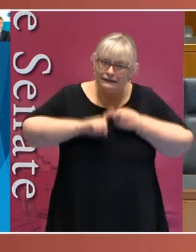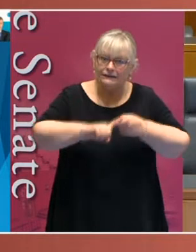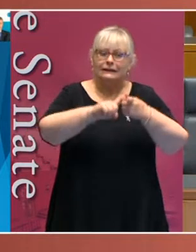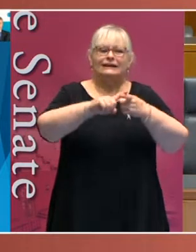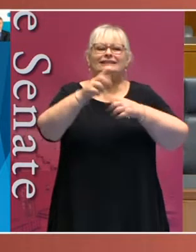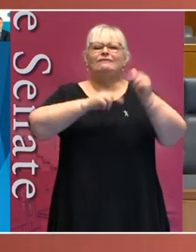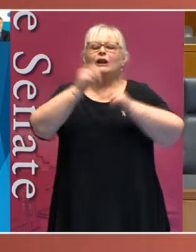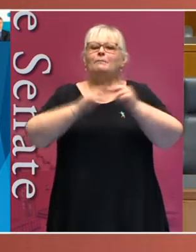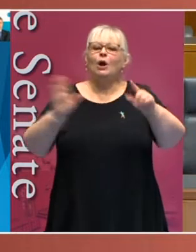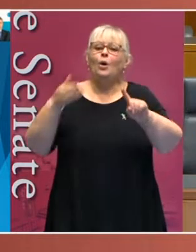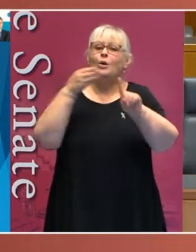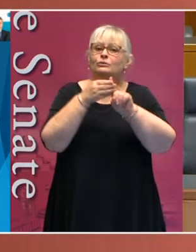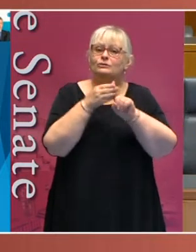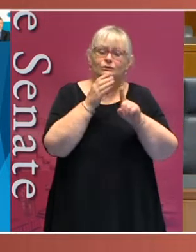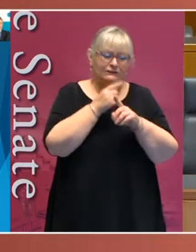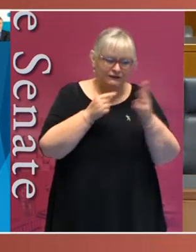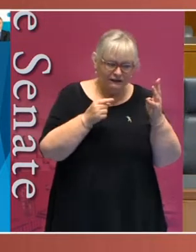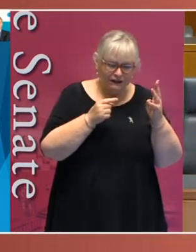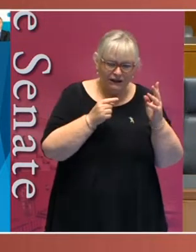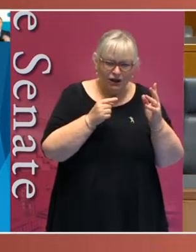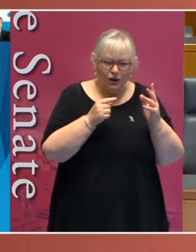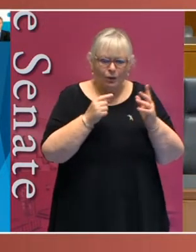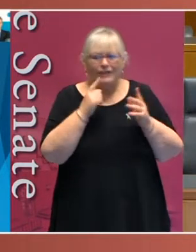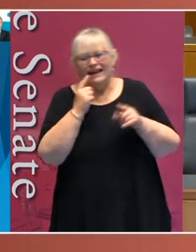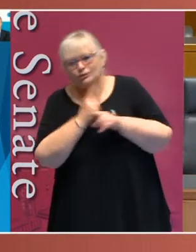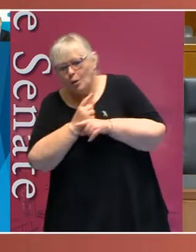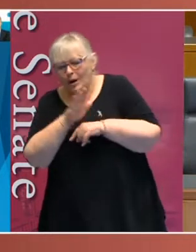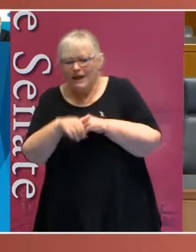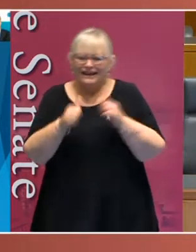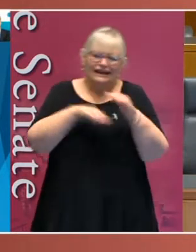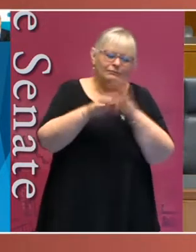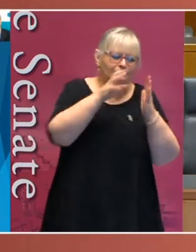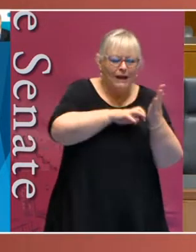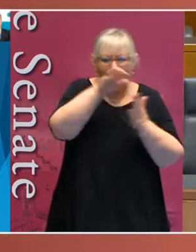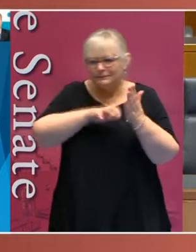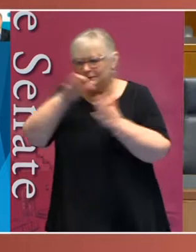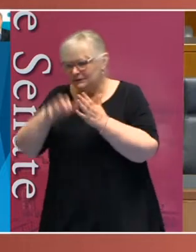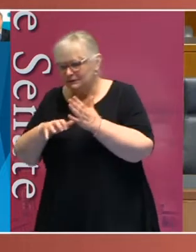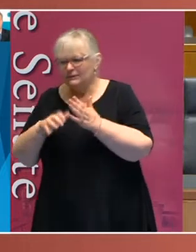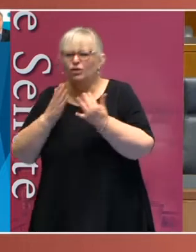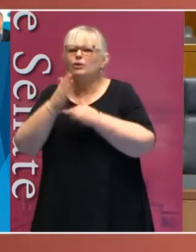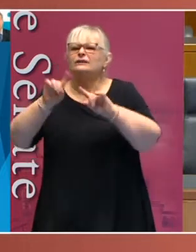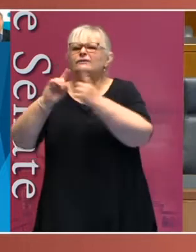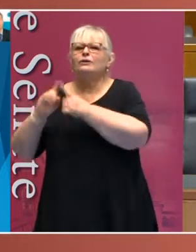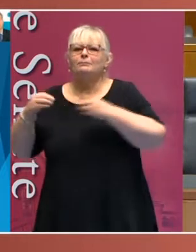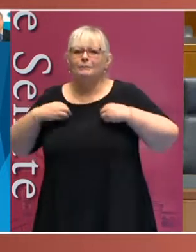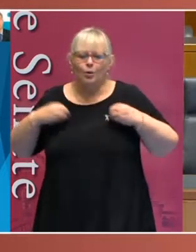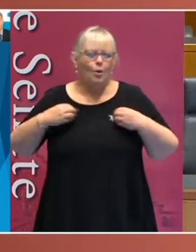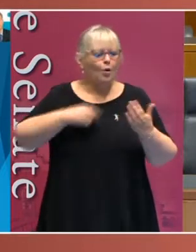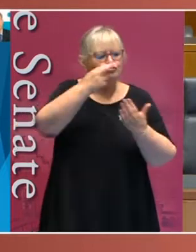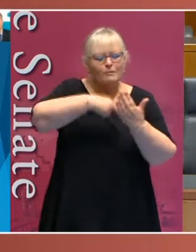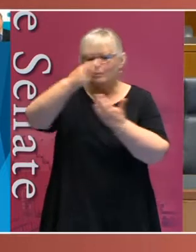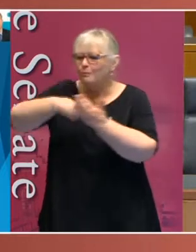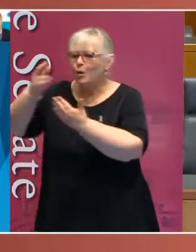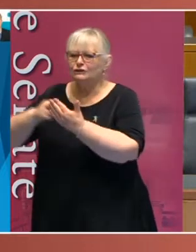Goals in papers relating to some of our largest companies or reports relating to